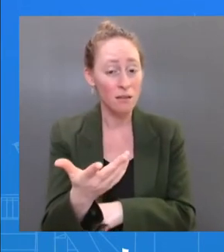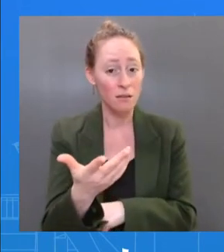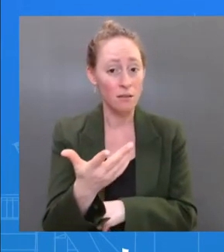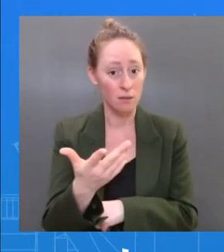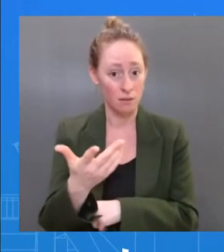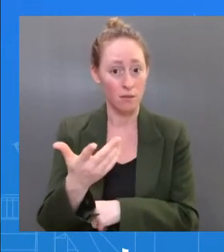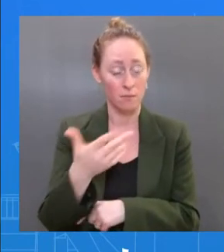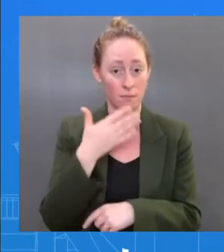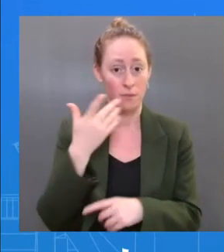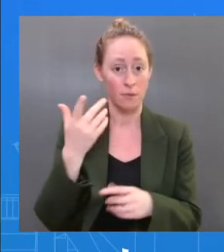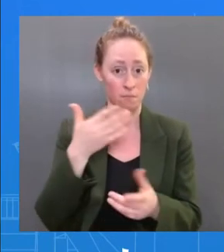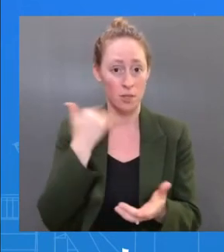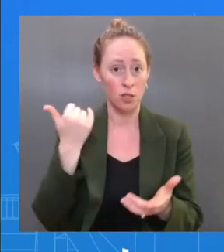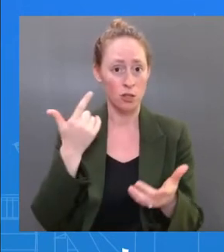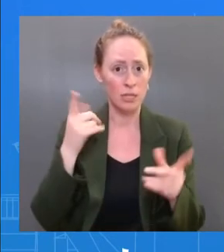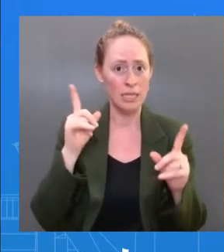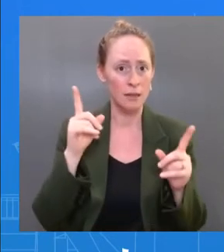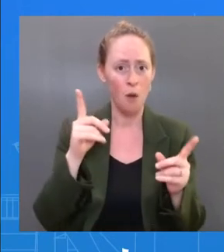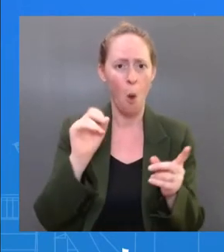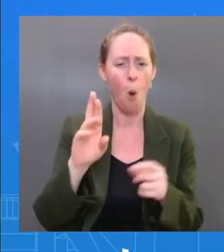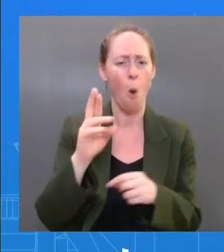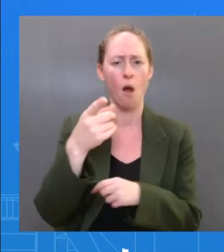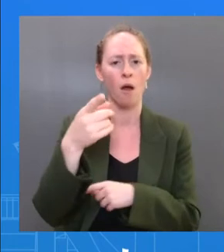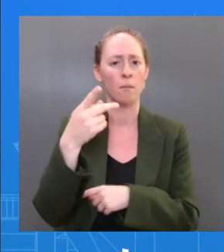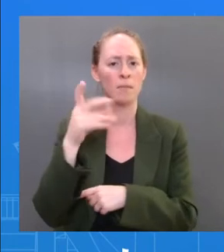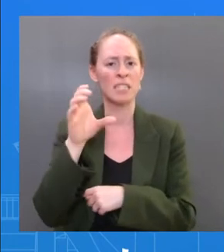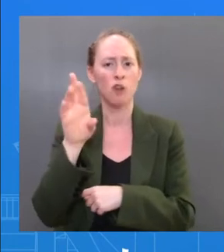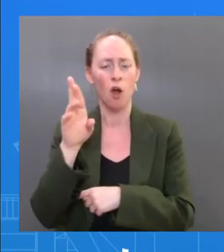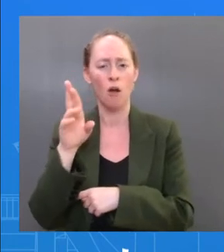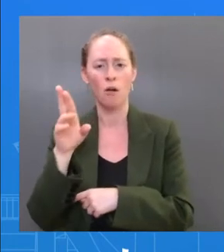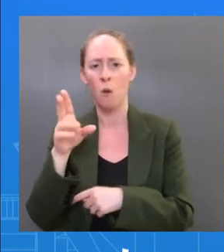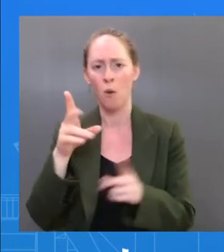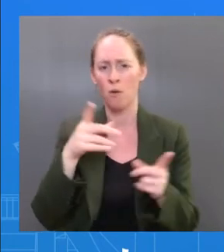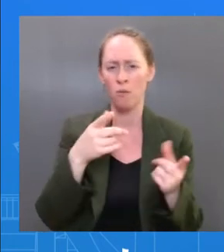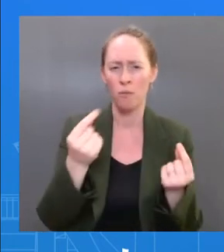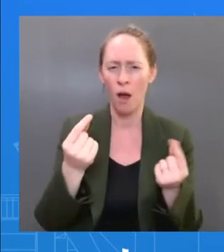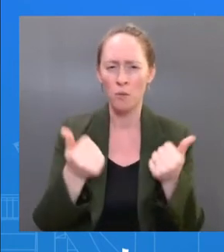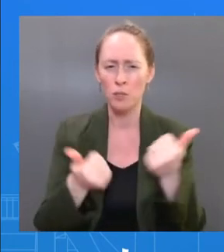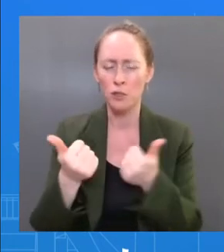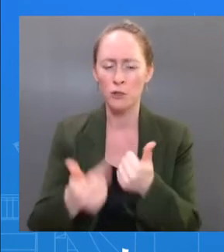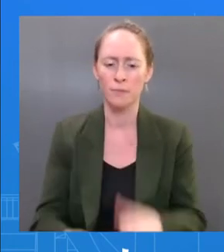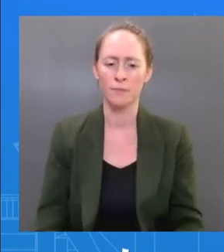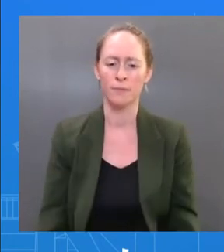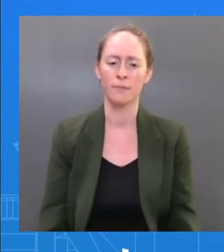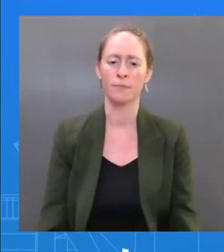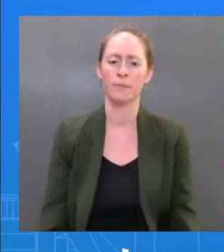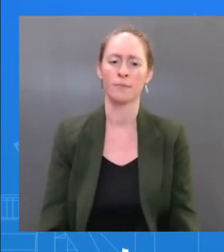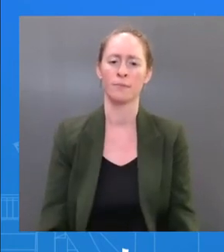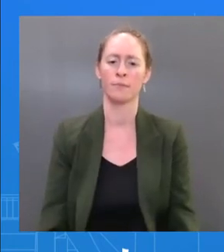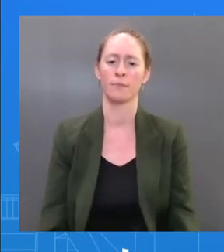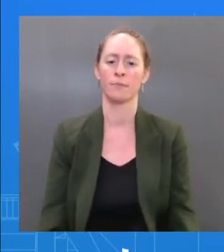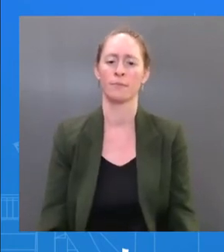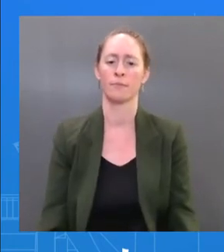I don't know that there's much value of a PCR test at this point, because it'll be positive for a while, right? So